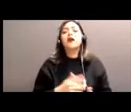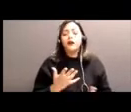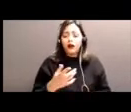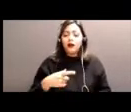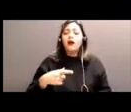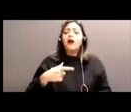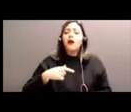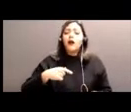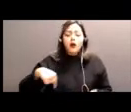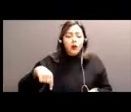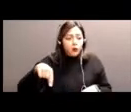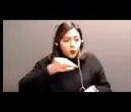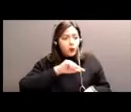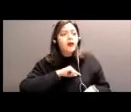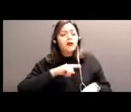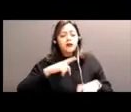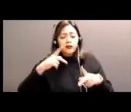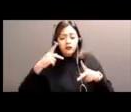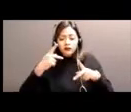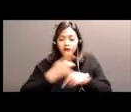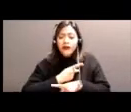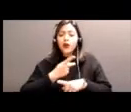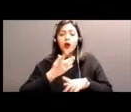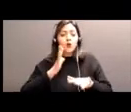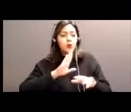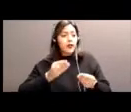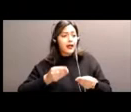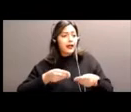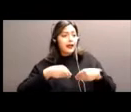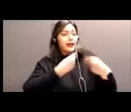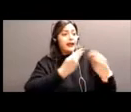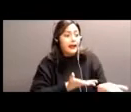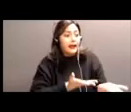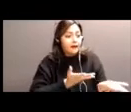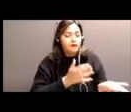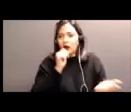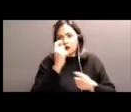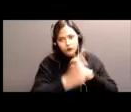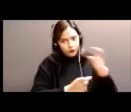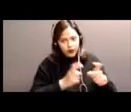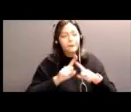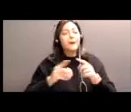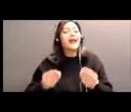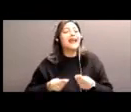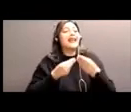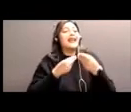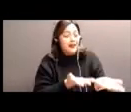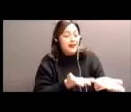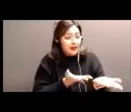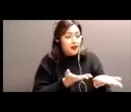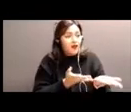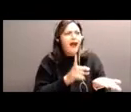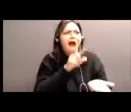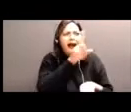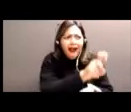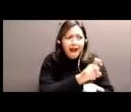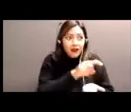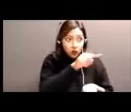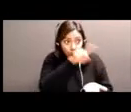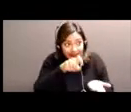are going to be giving. Did you ask? Is this what is required? It can vary from one area to the other.